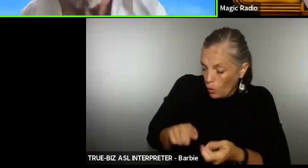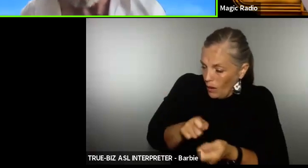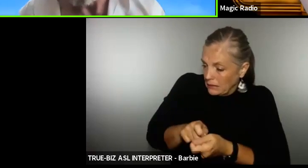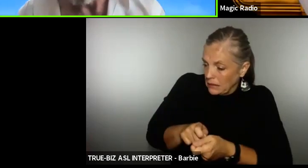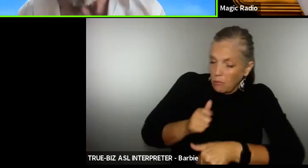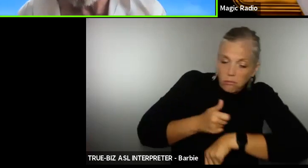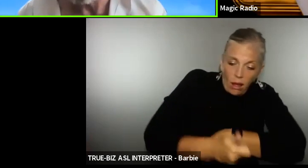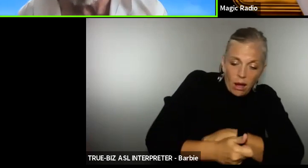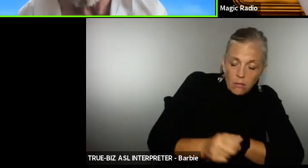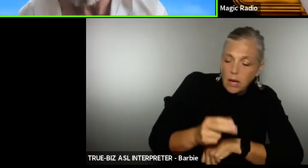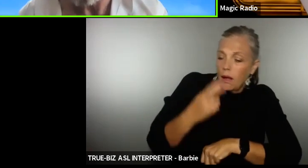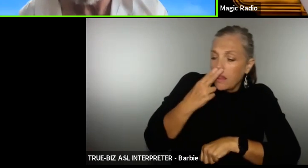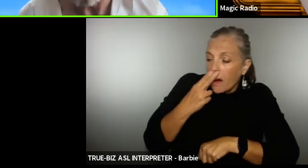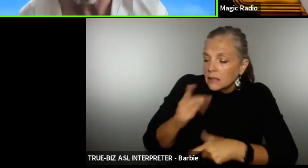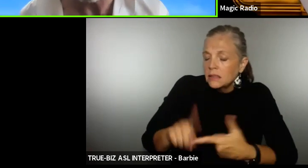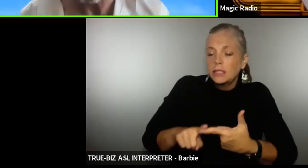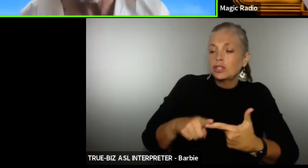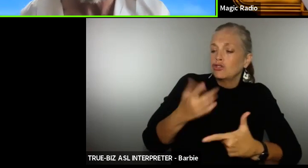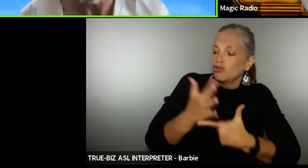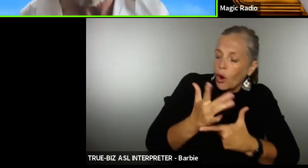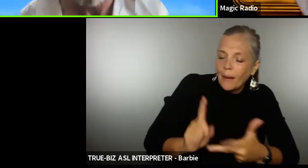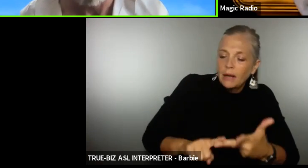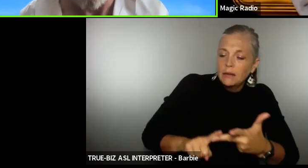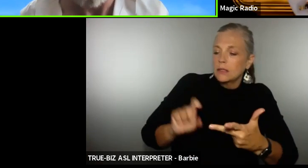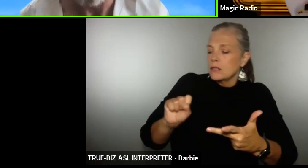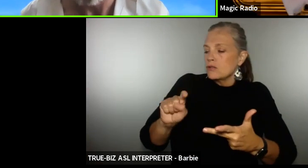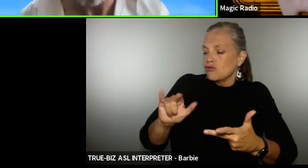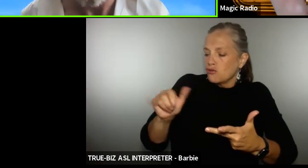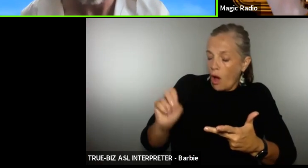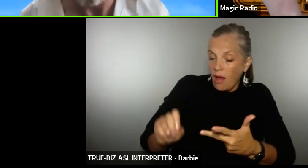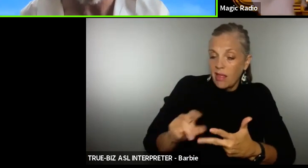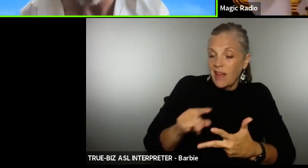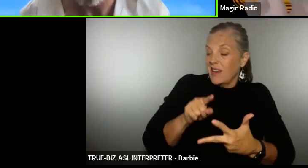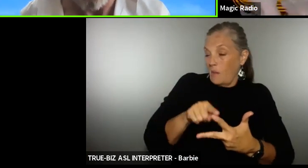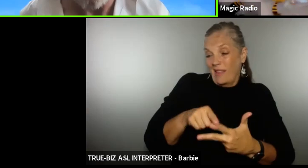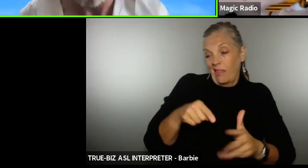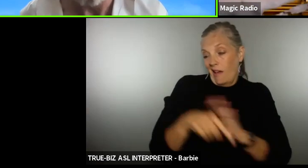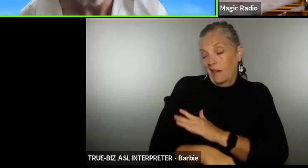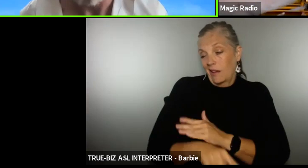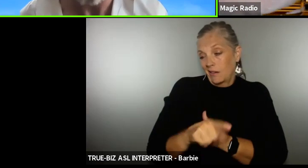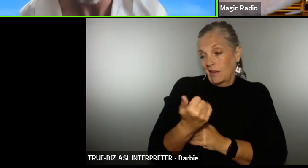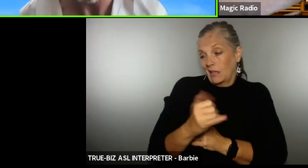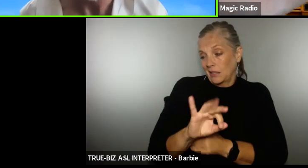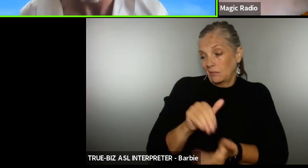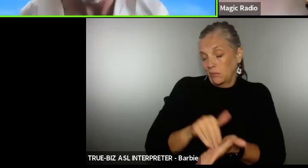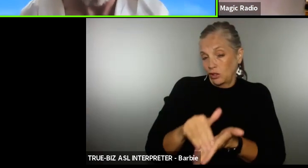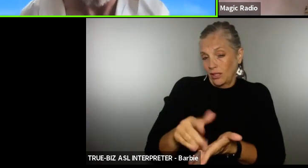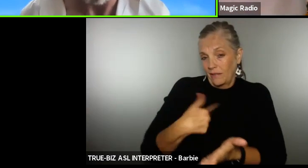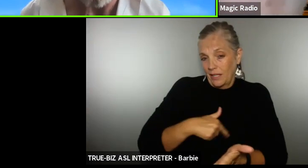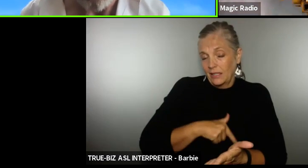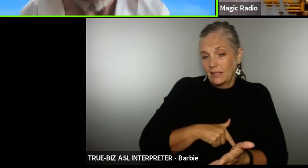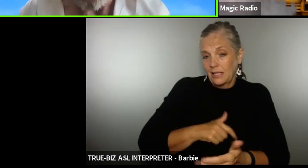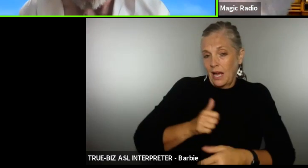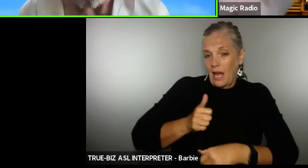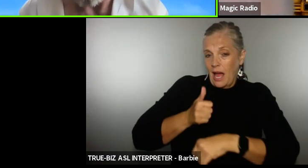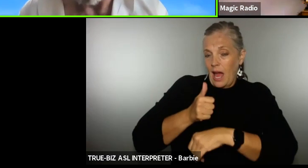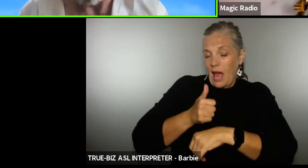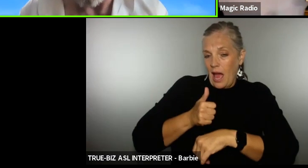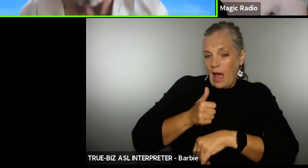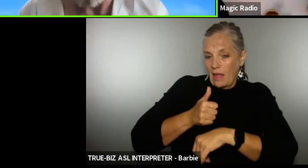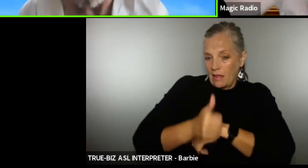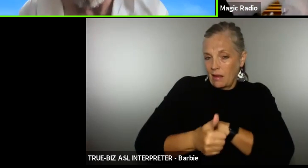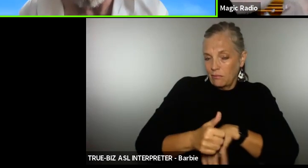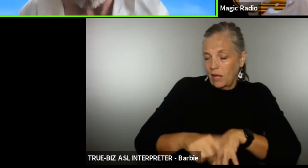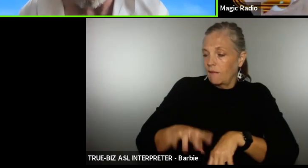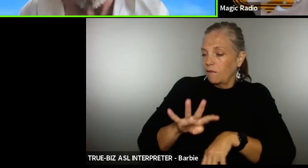Germans they killed 19 million of us I could blame the 45 years after that which just made for a depressing life I